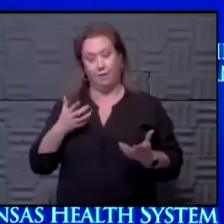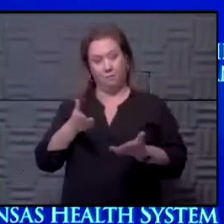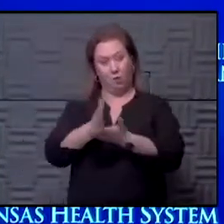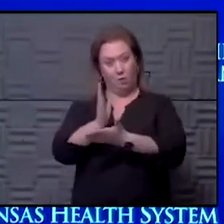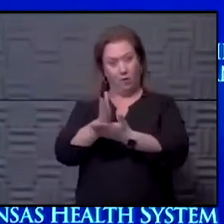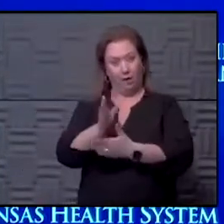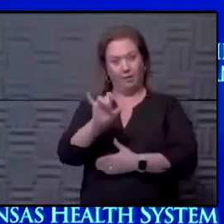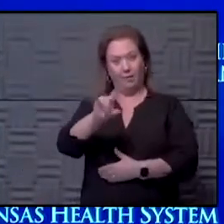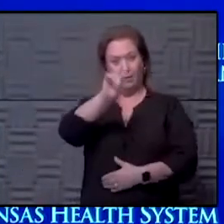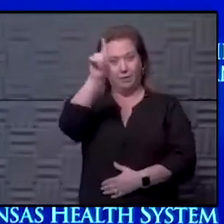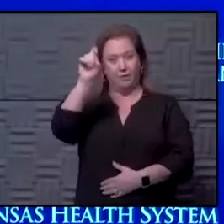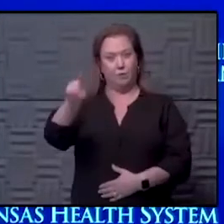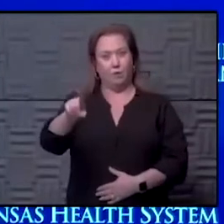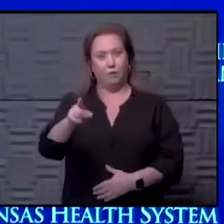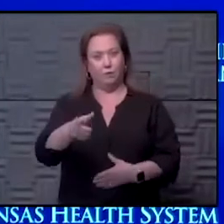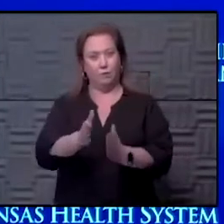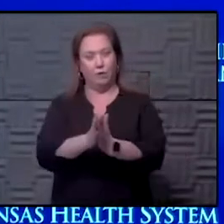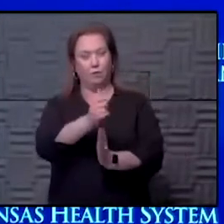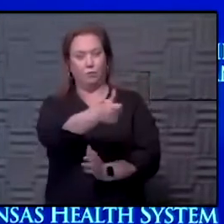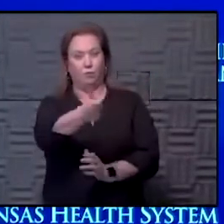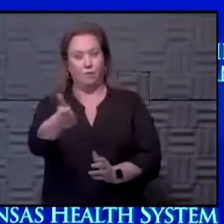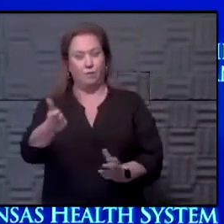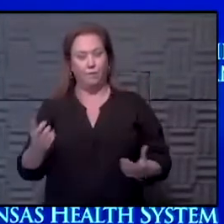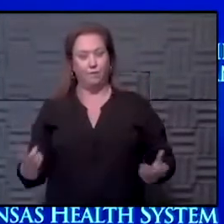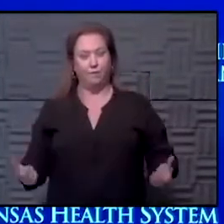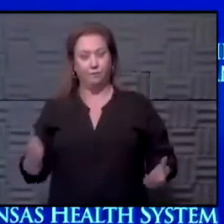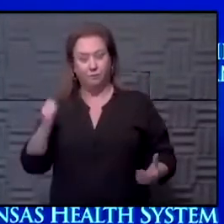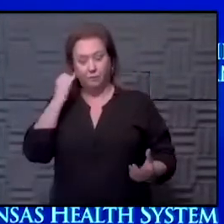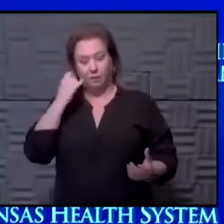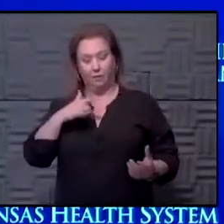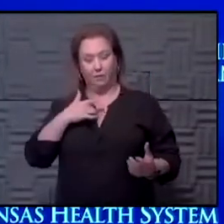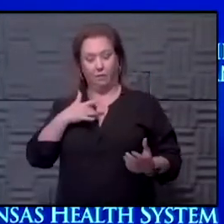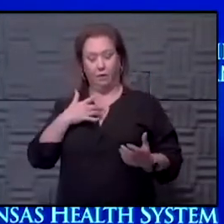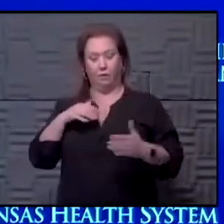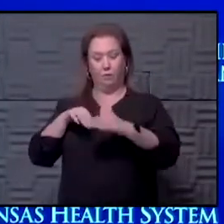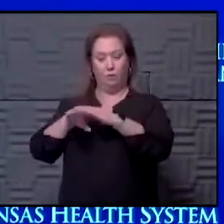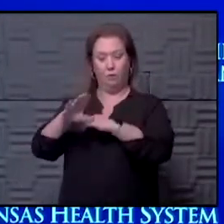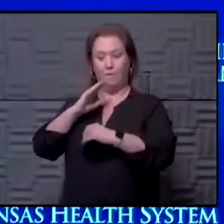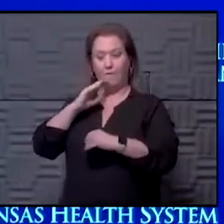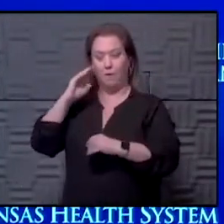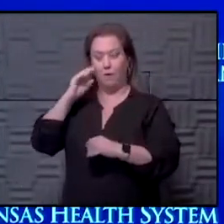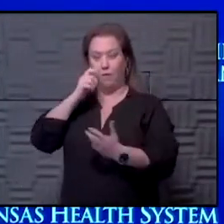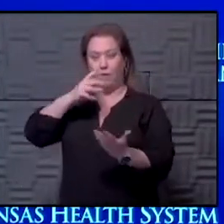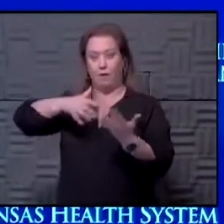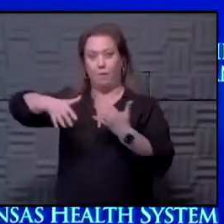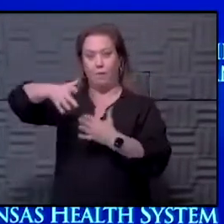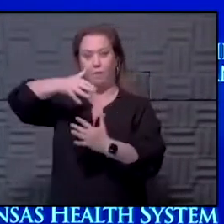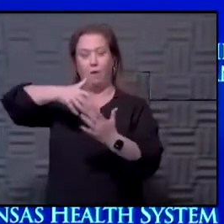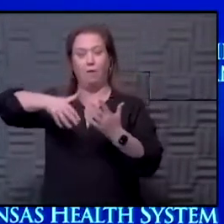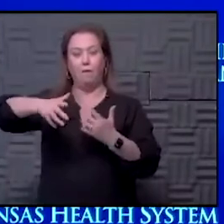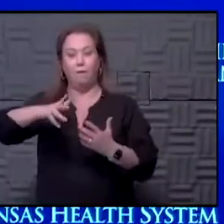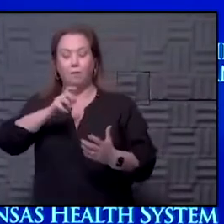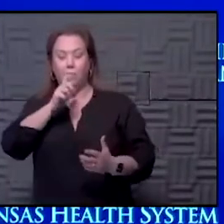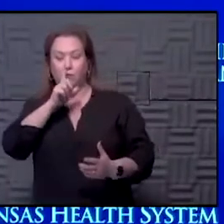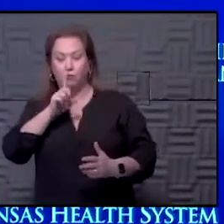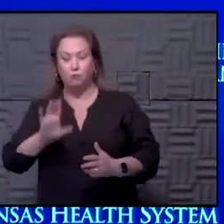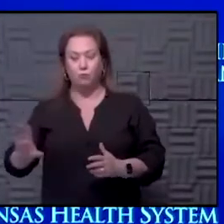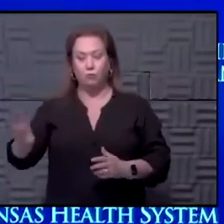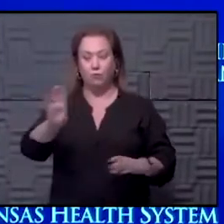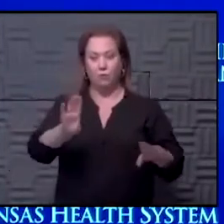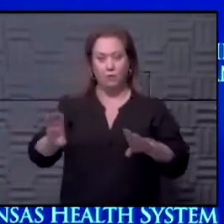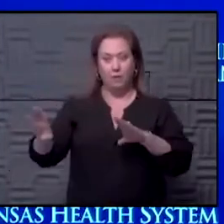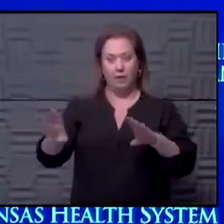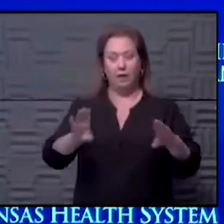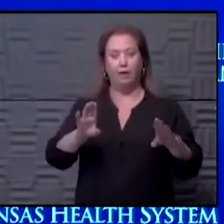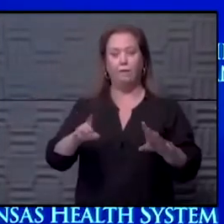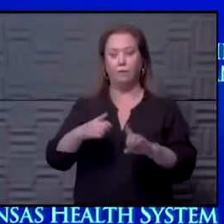That's the question you have to really answer. And I'd say if you're going to go into a home with people you haven't been around a lot and you're not sure about their behaviors or